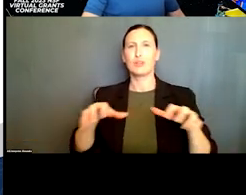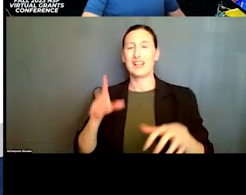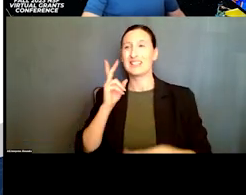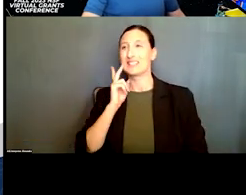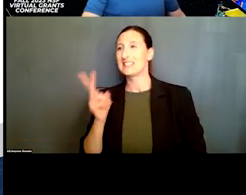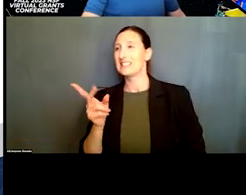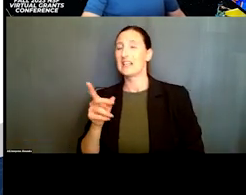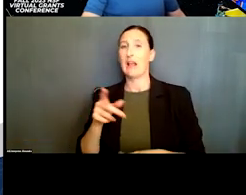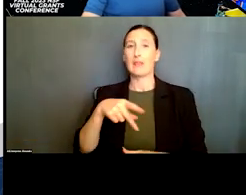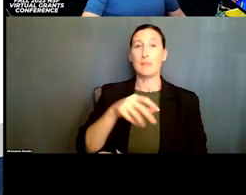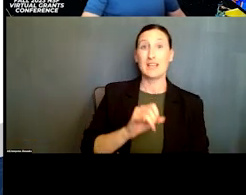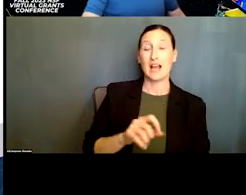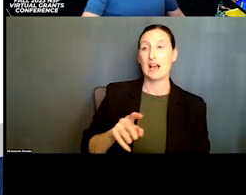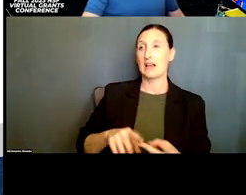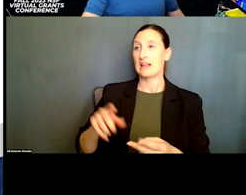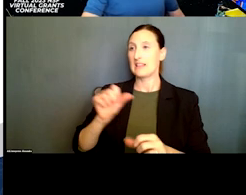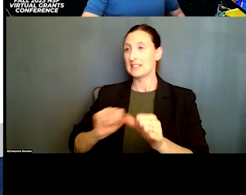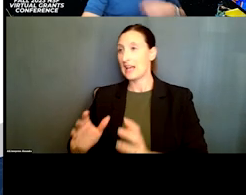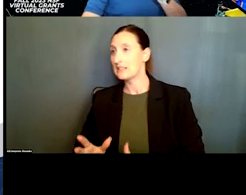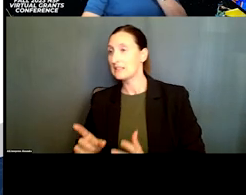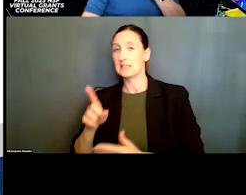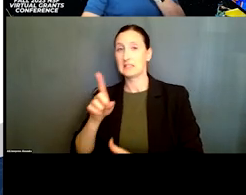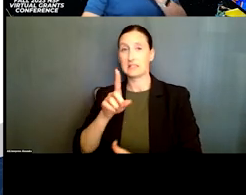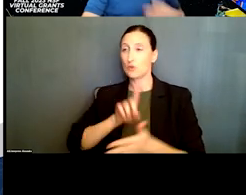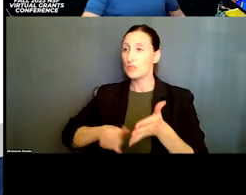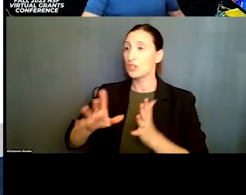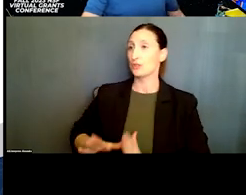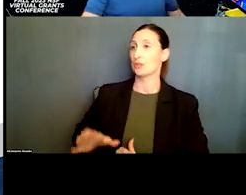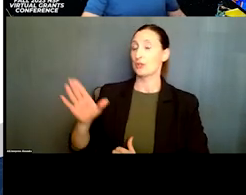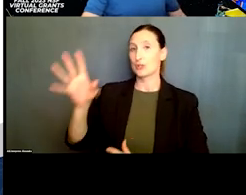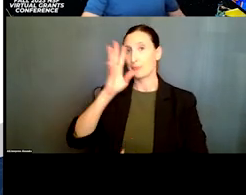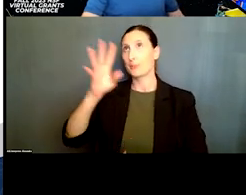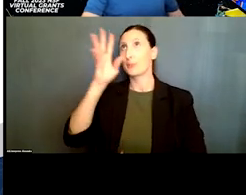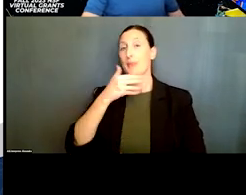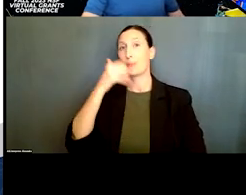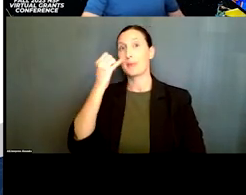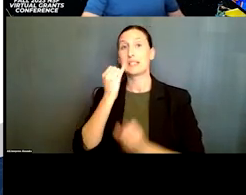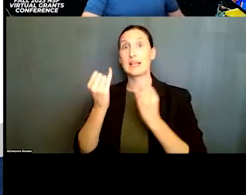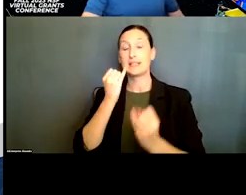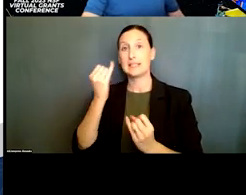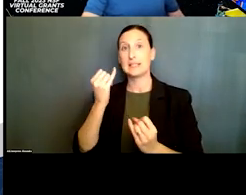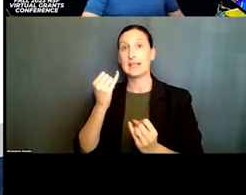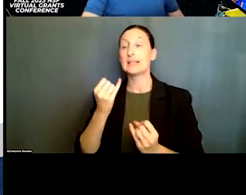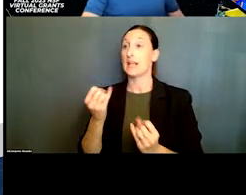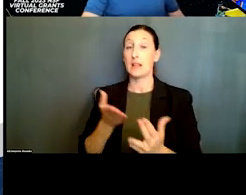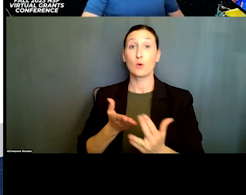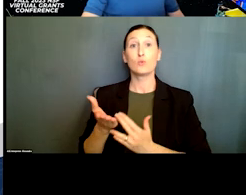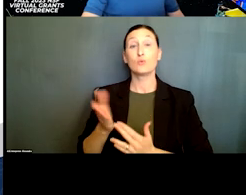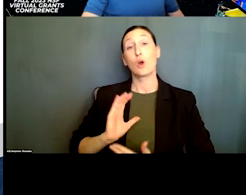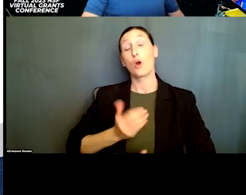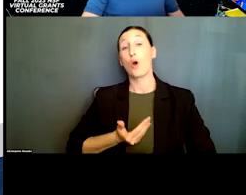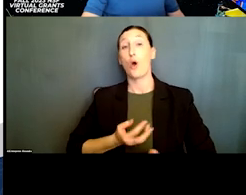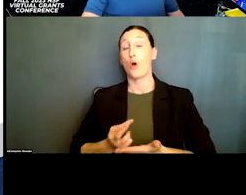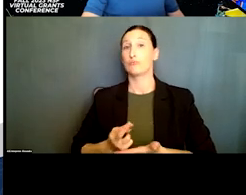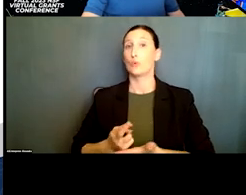scientists, come up with the best ideas, go through our very thorough merit review